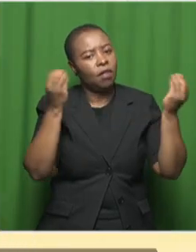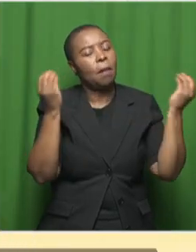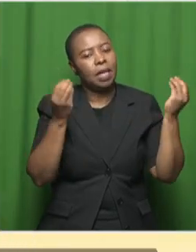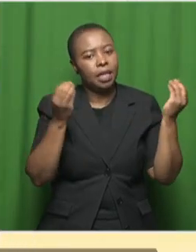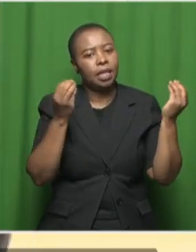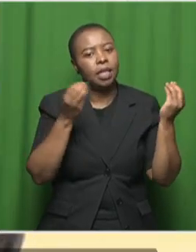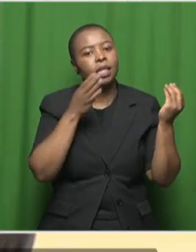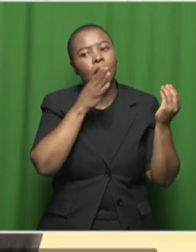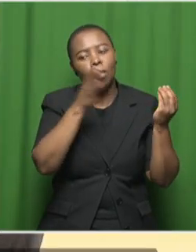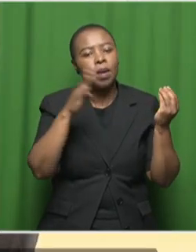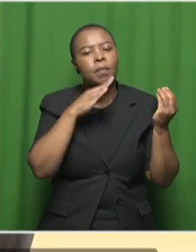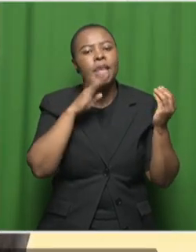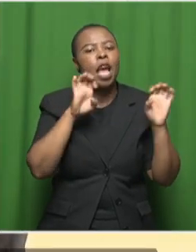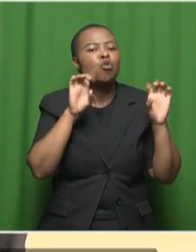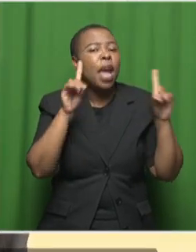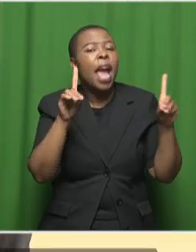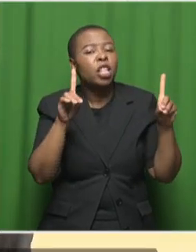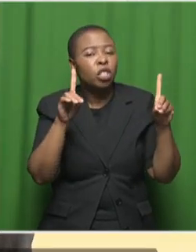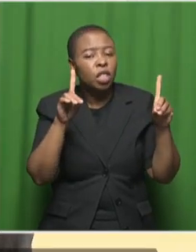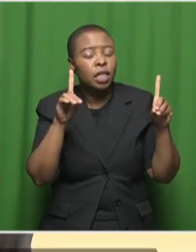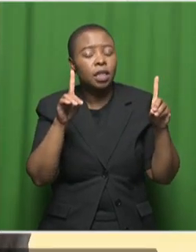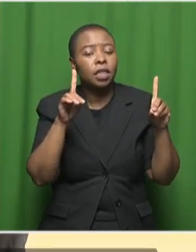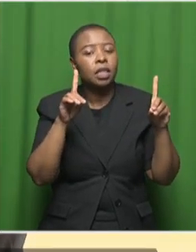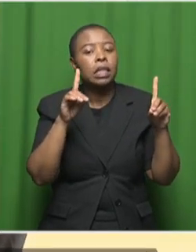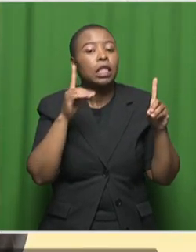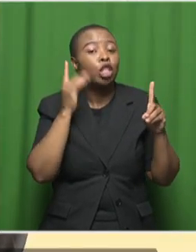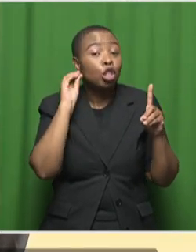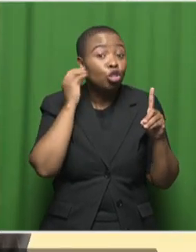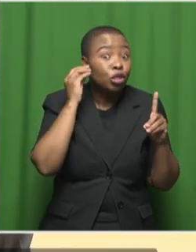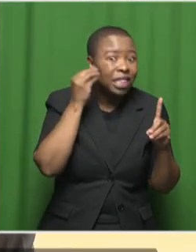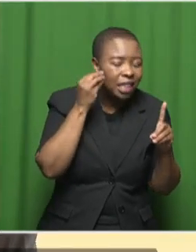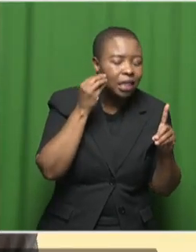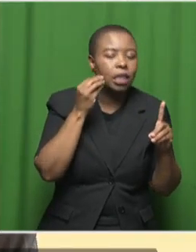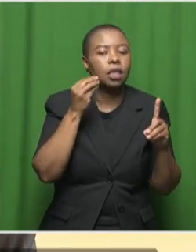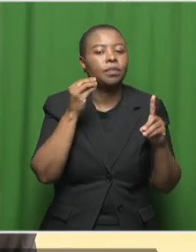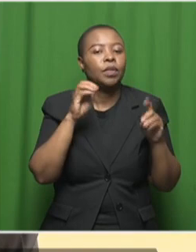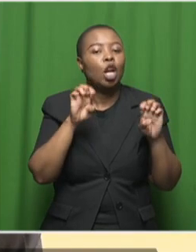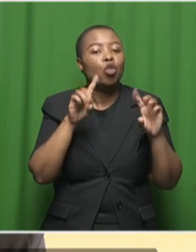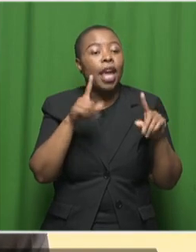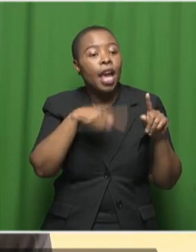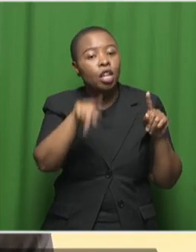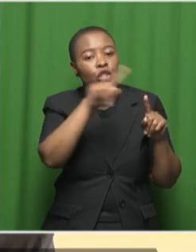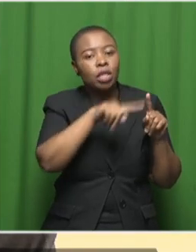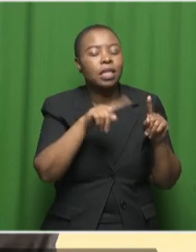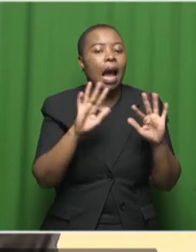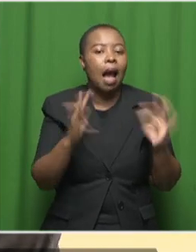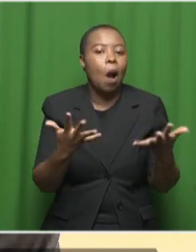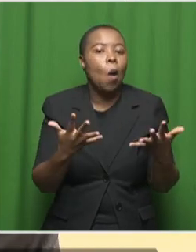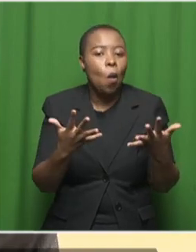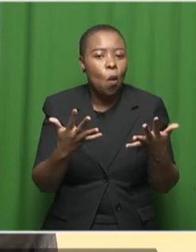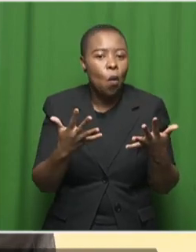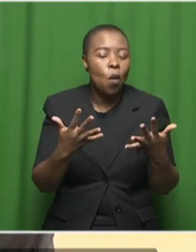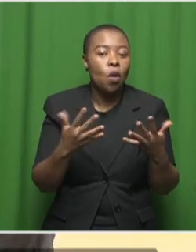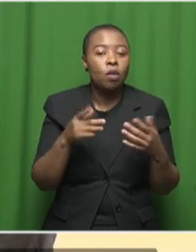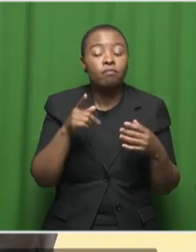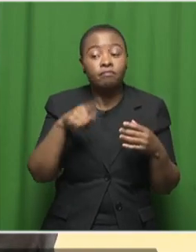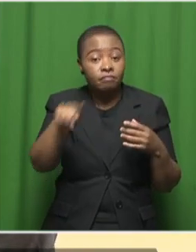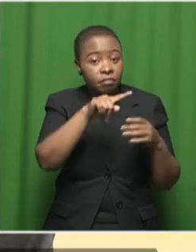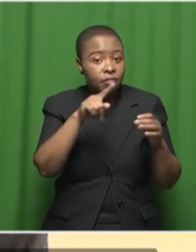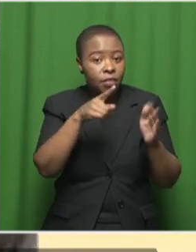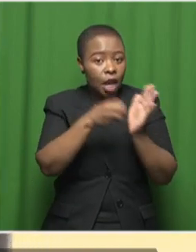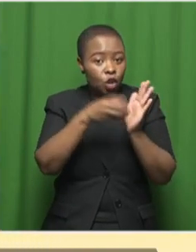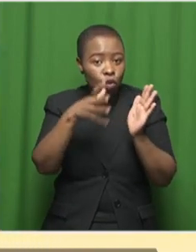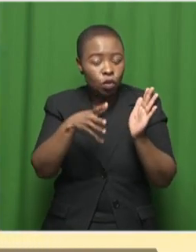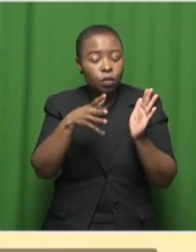about making education fashionable at the interest from the student how is it how are they encompassing this are they taking this into this in India